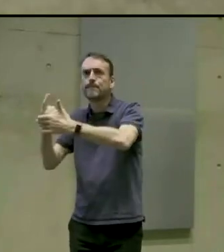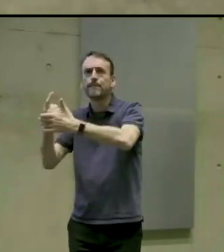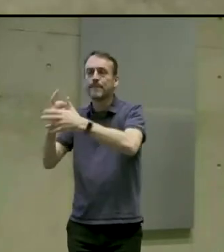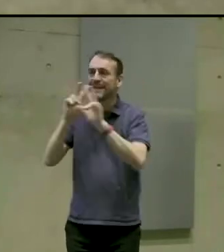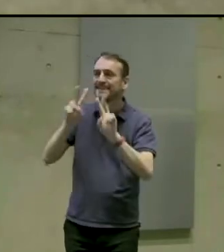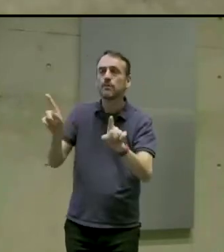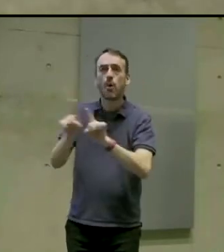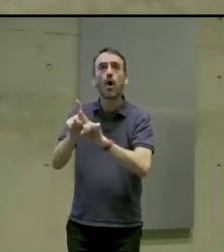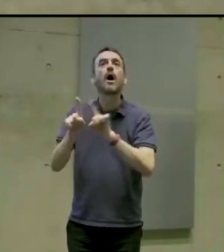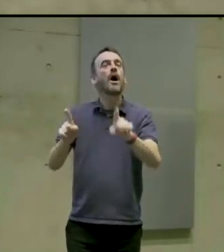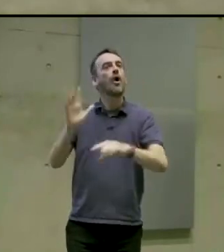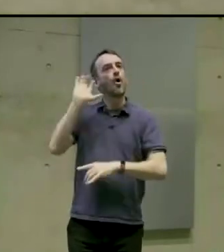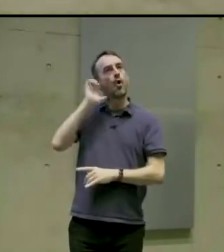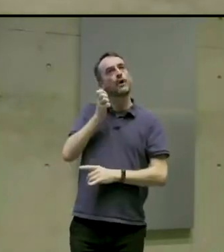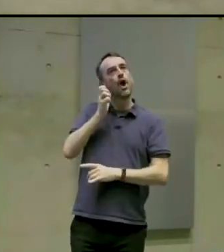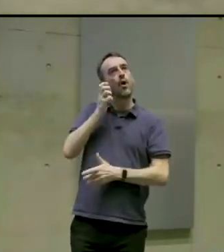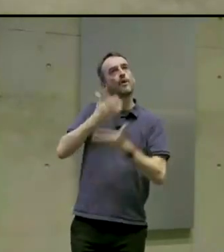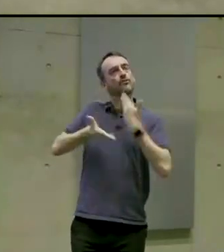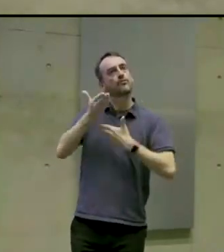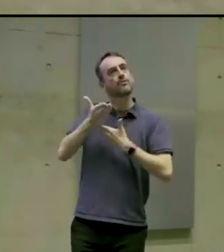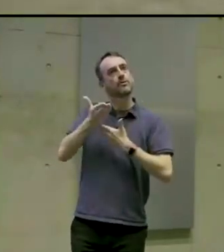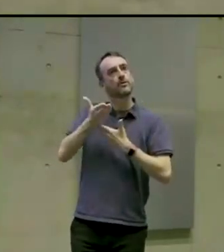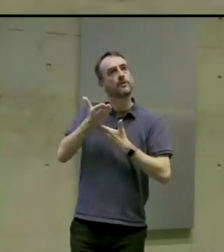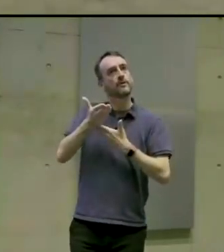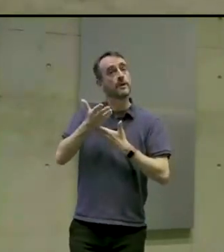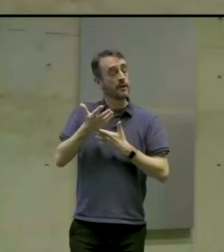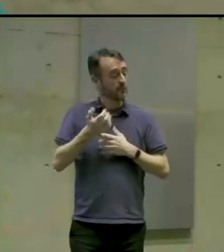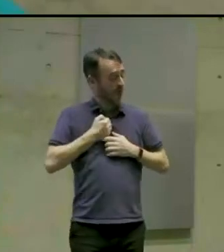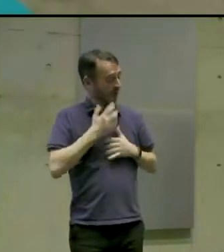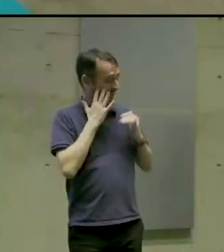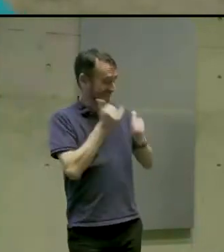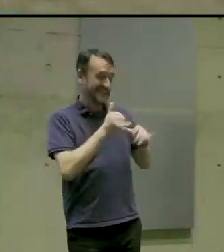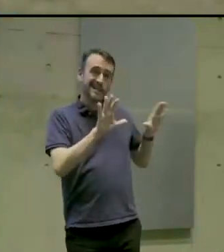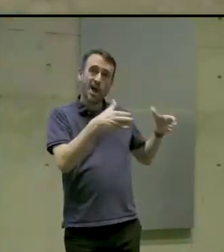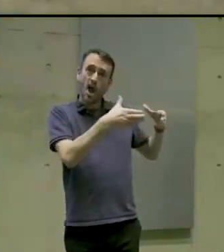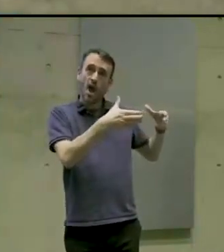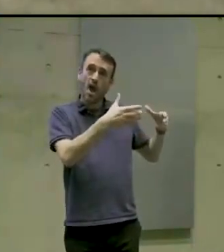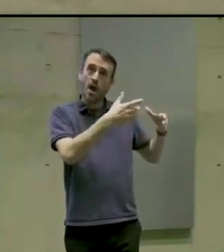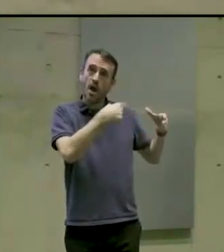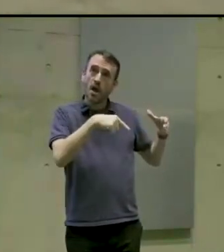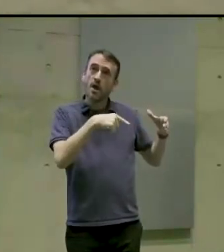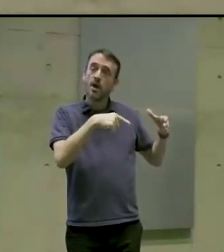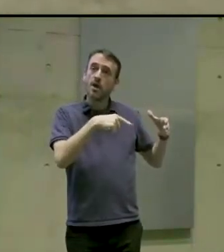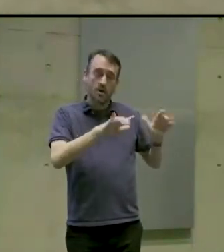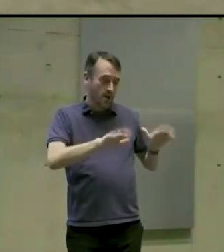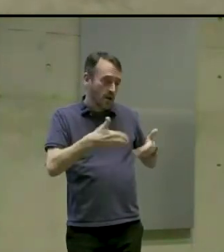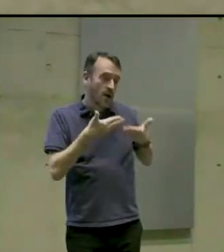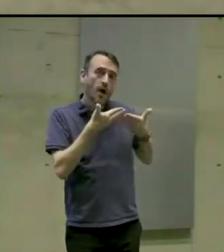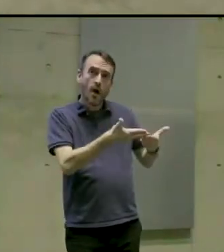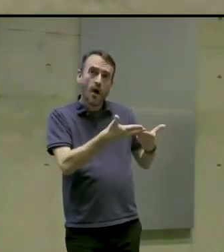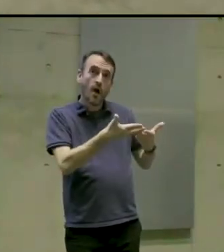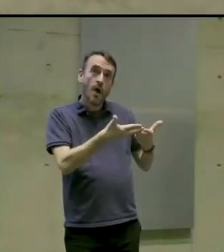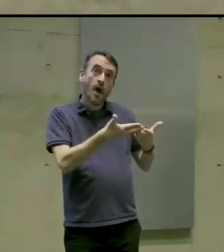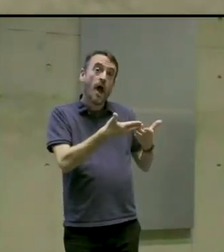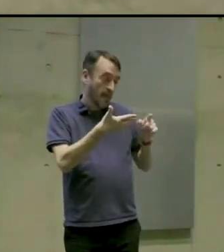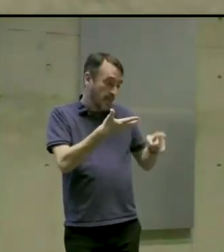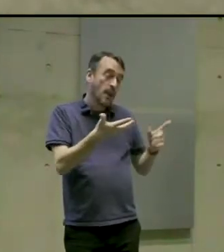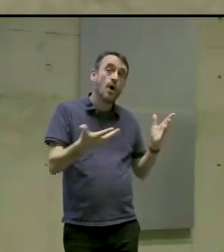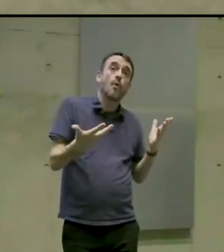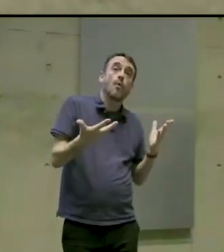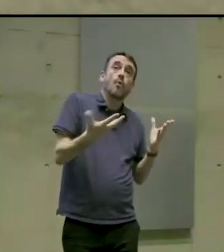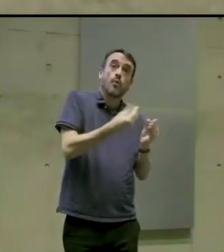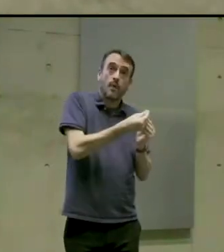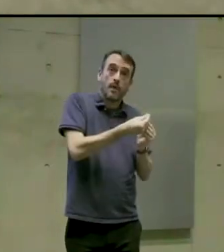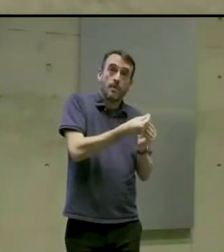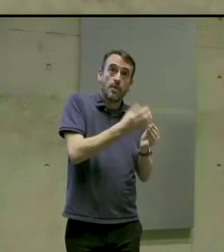And around this point, we sort of had our testers who we had in the beginning come back and test with the audio descriptions and